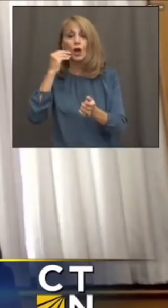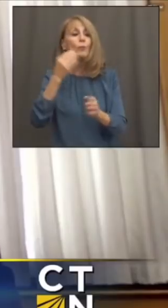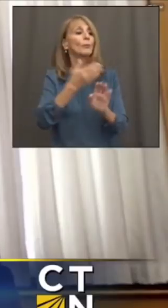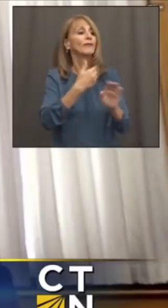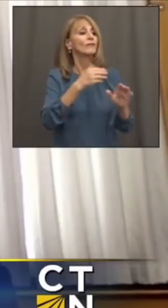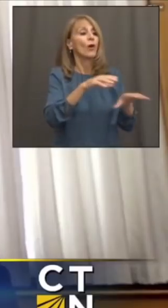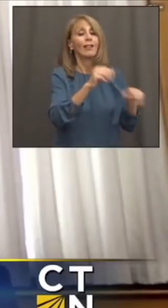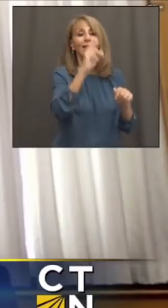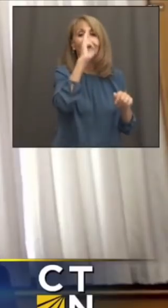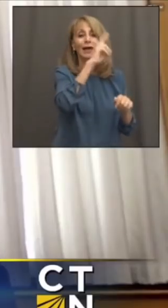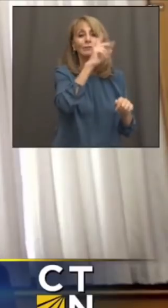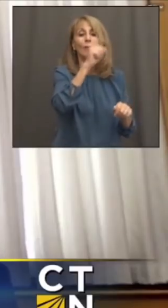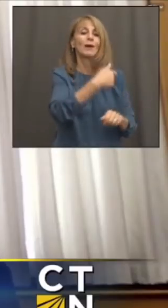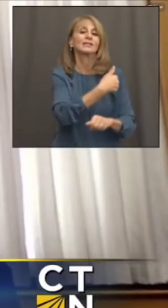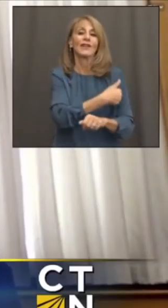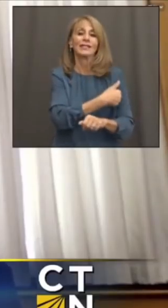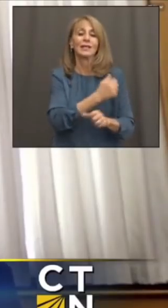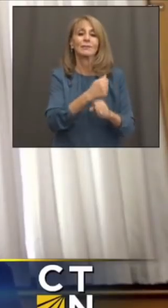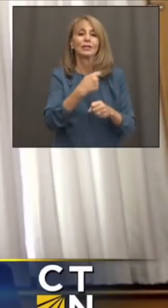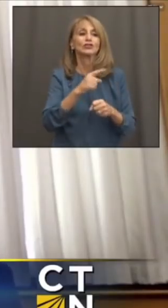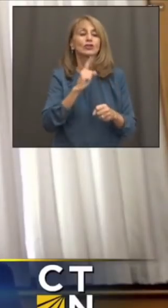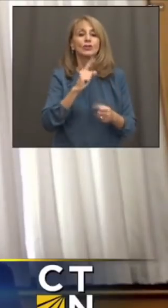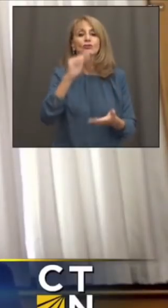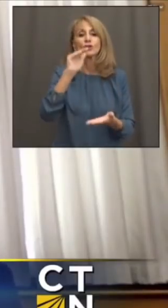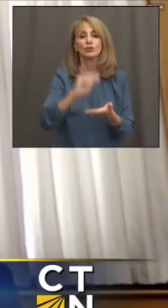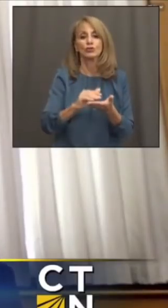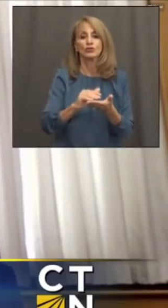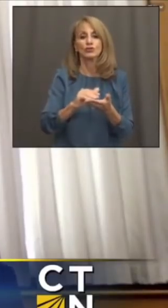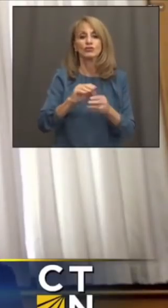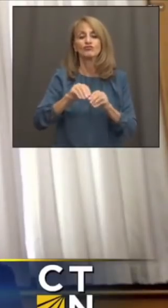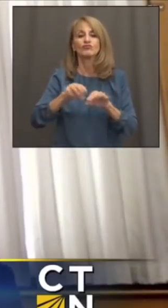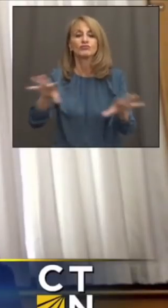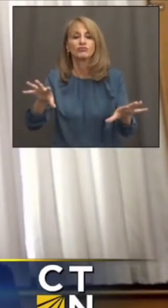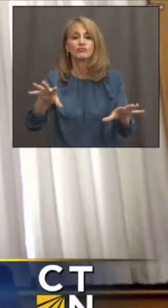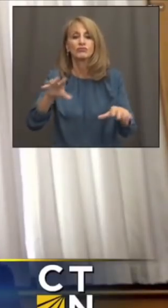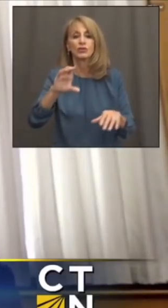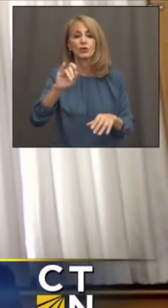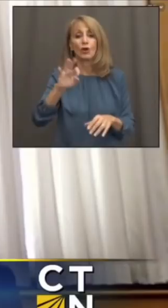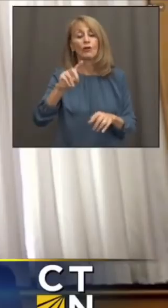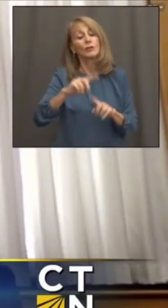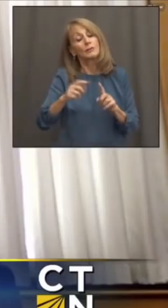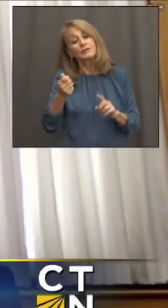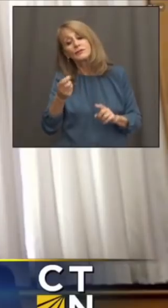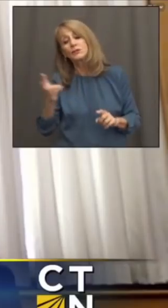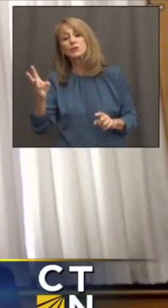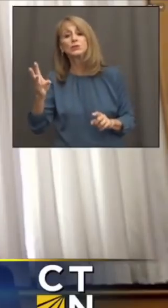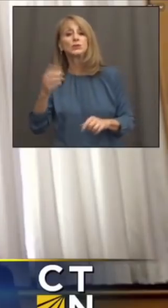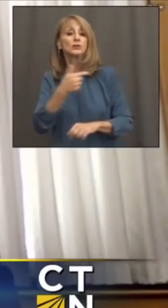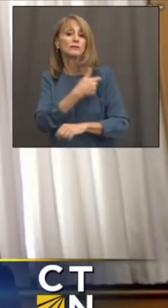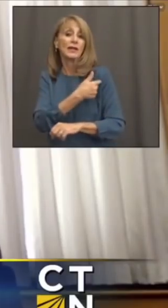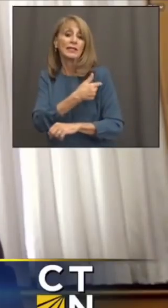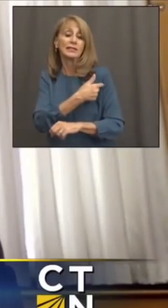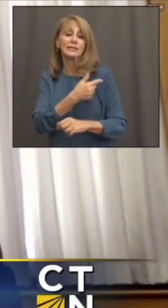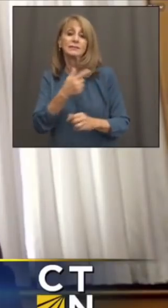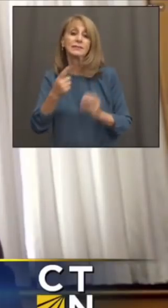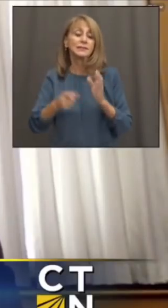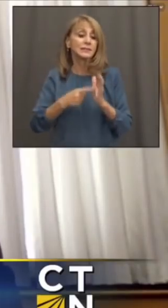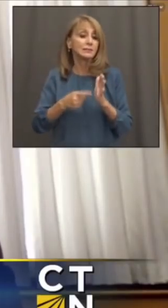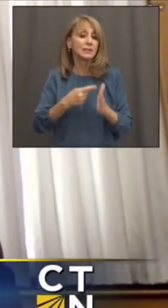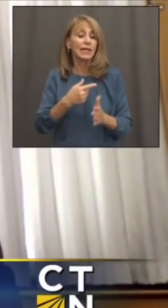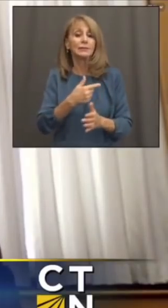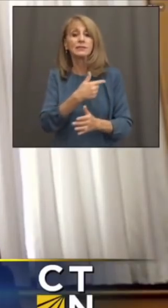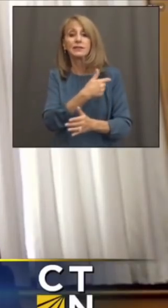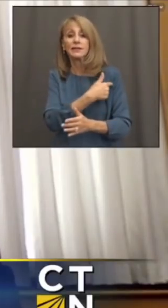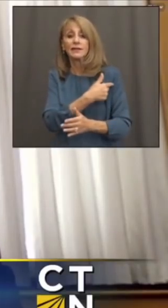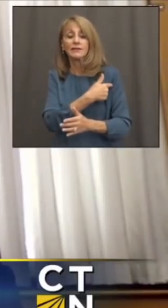way out to try to reduce that. But there are still some unvaccinated people. There are occasionally vaccine breakthrough cases, particularly